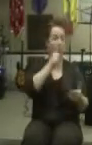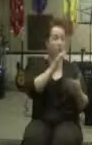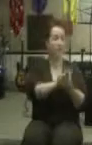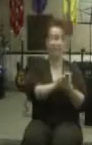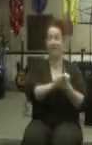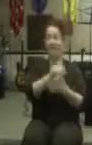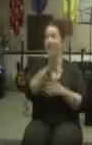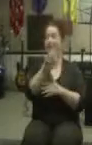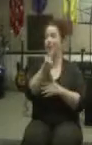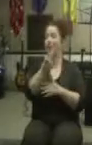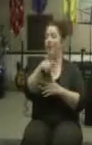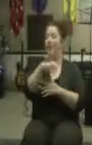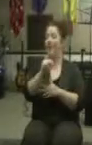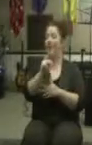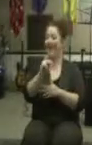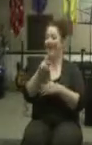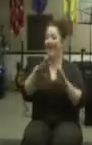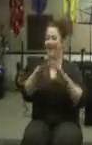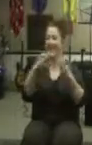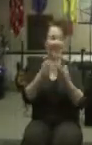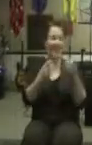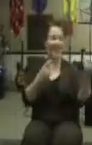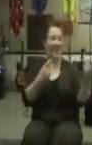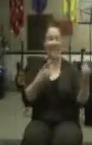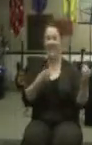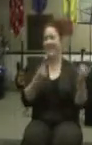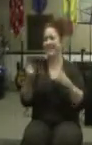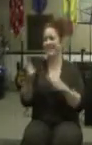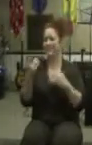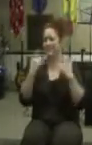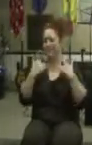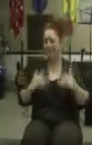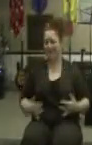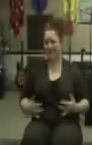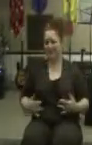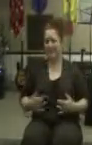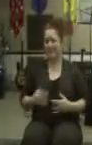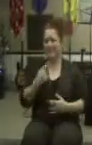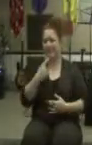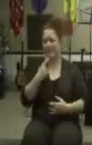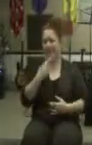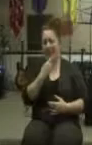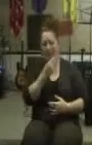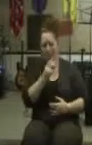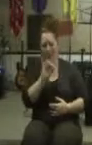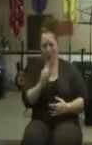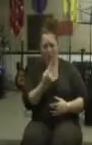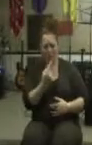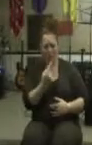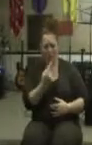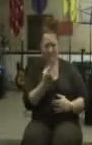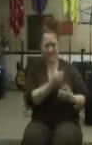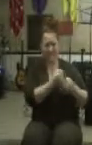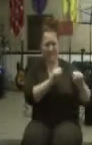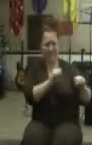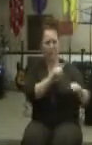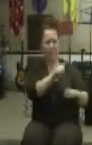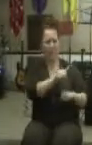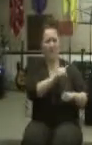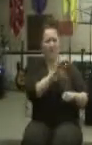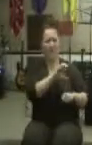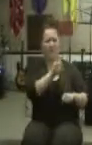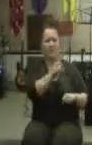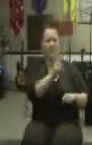My wife just took a coupon class, and she came home disappointed, and she said, honey, I only